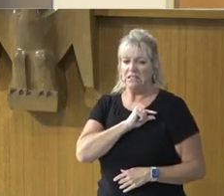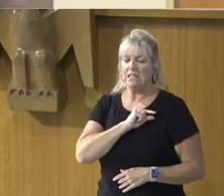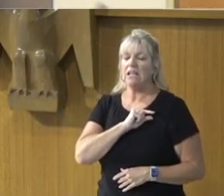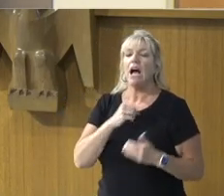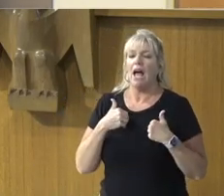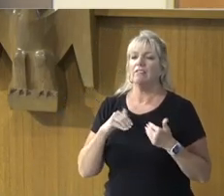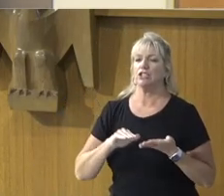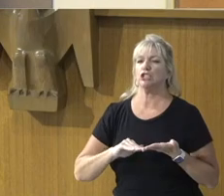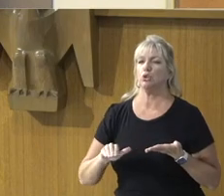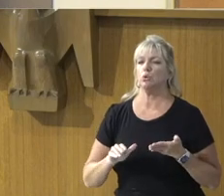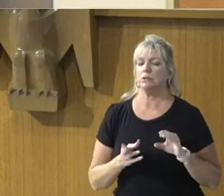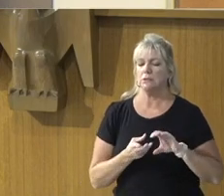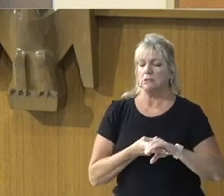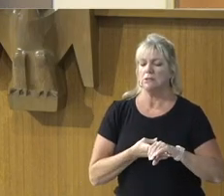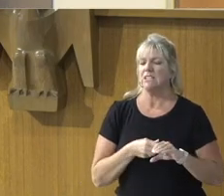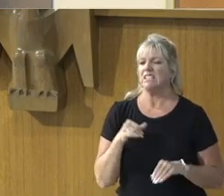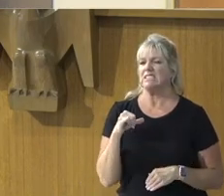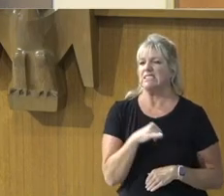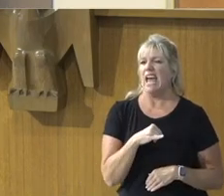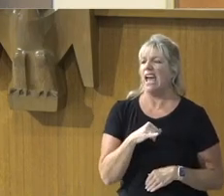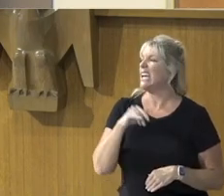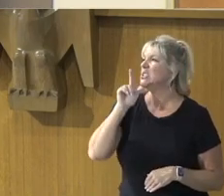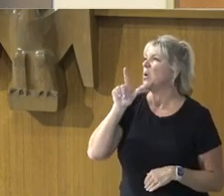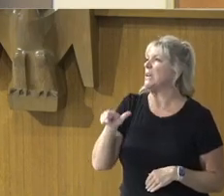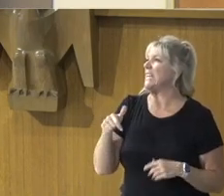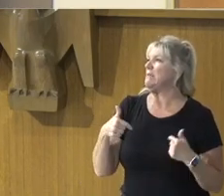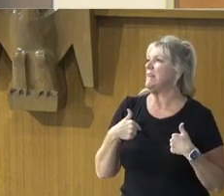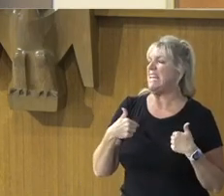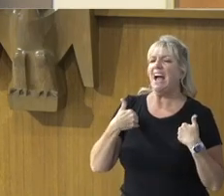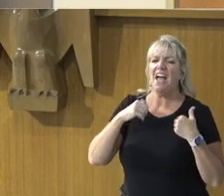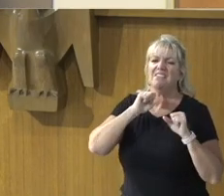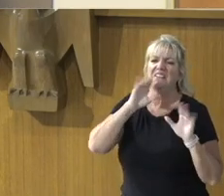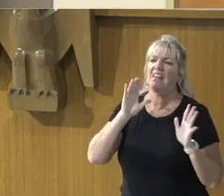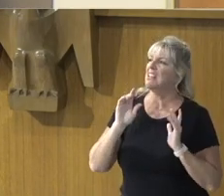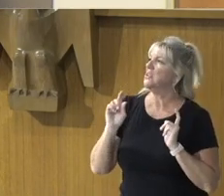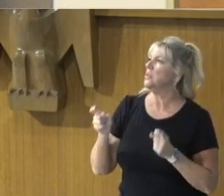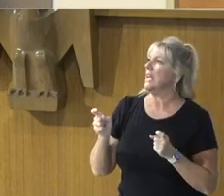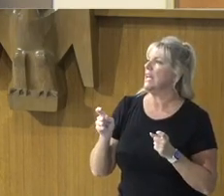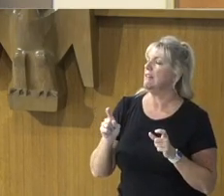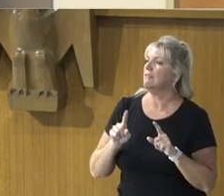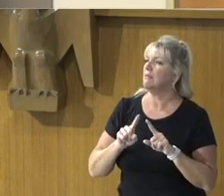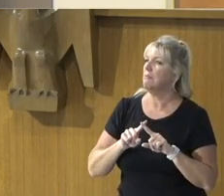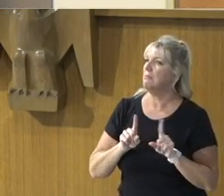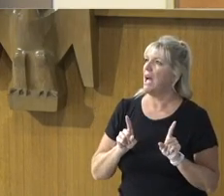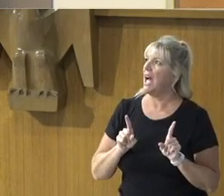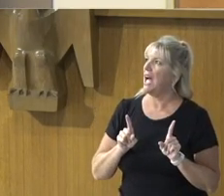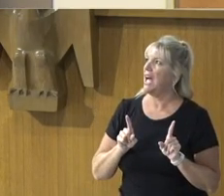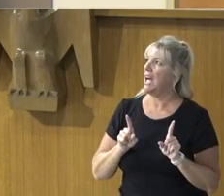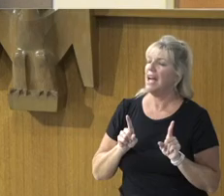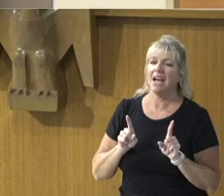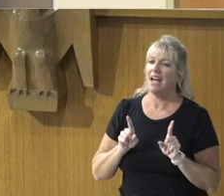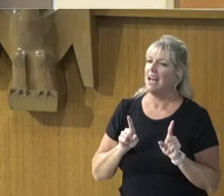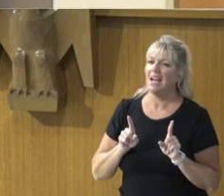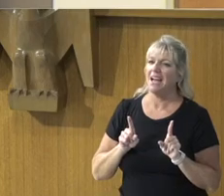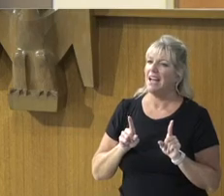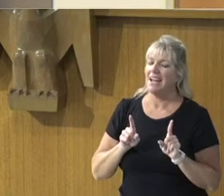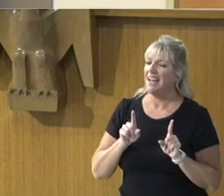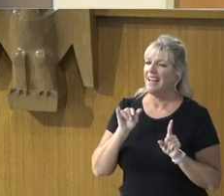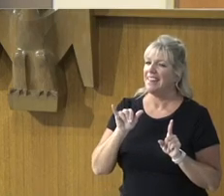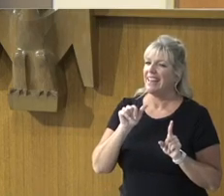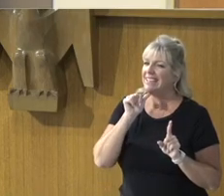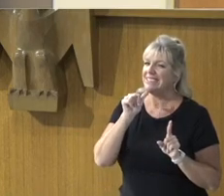I can stay in bed, Or who needs me, I have nothing to offer, Nothing to give, Oh, Now that is just, Plain and simple, A pure,